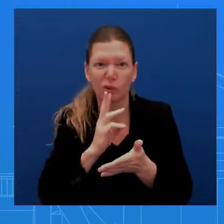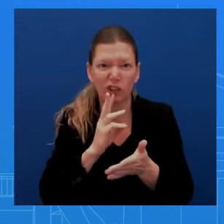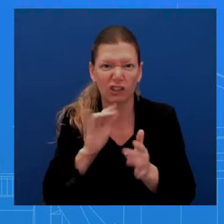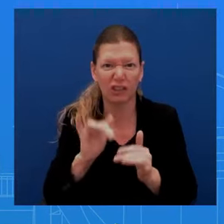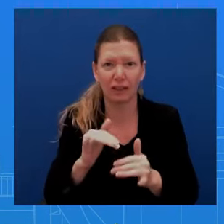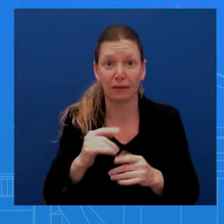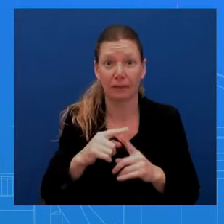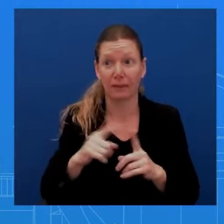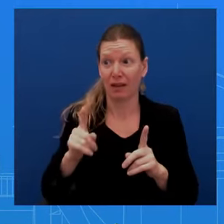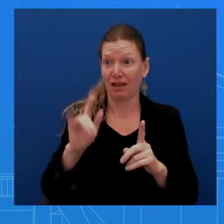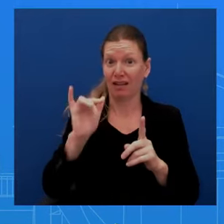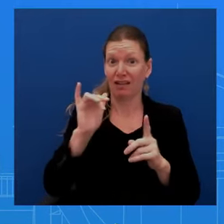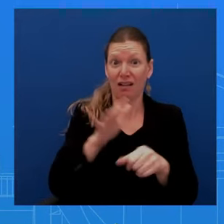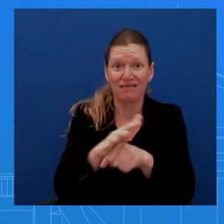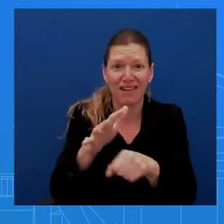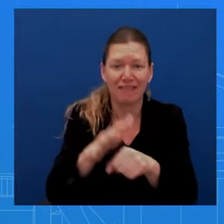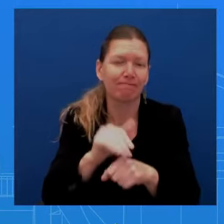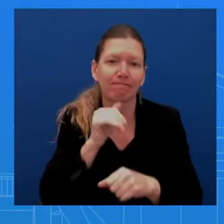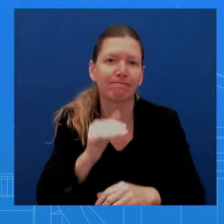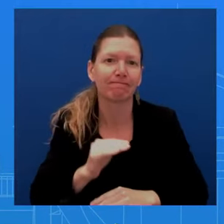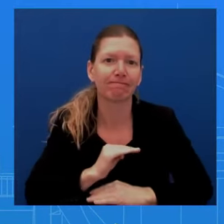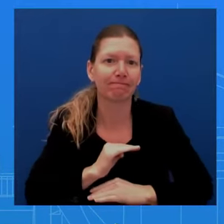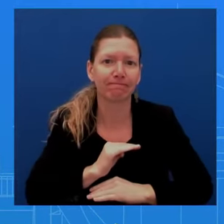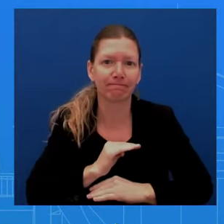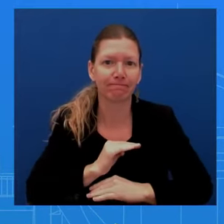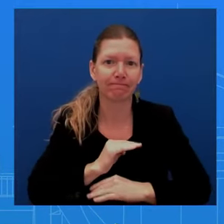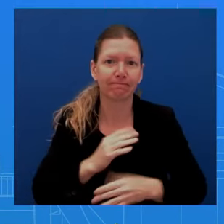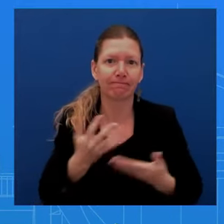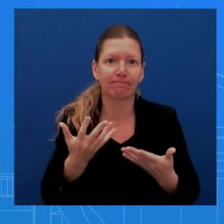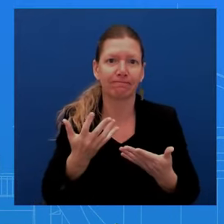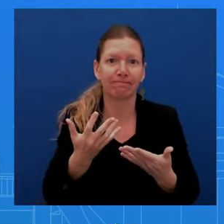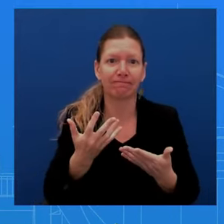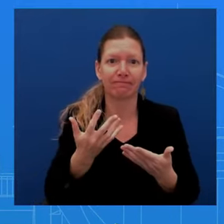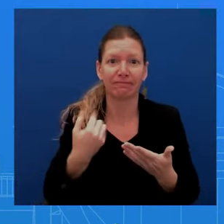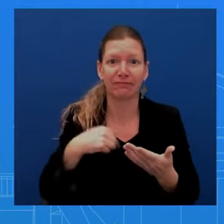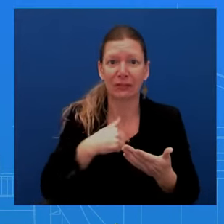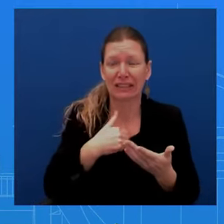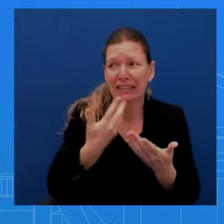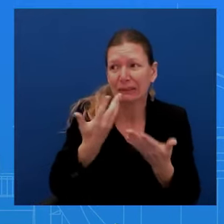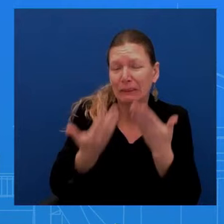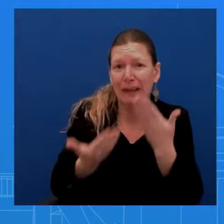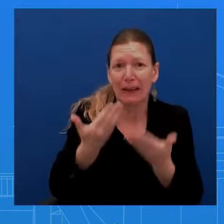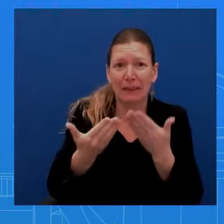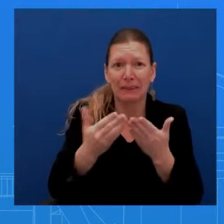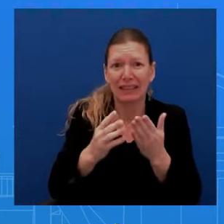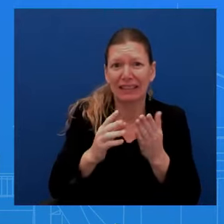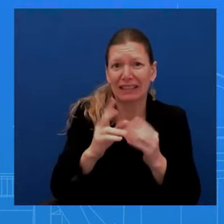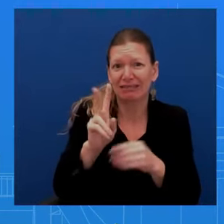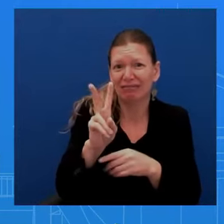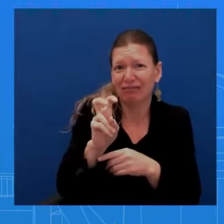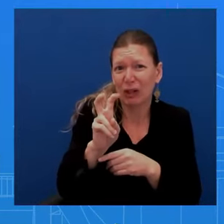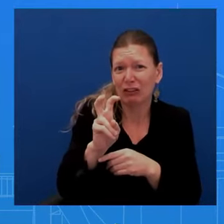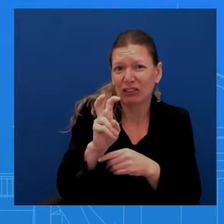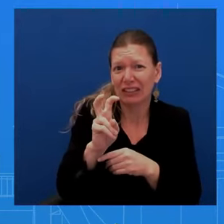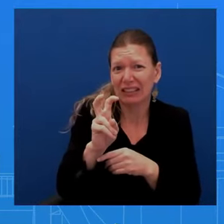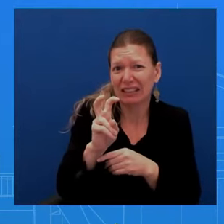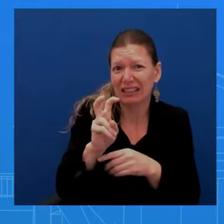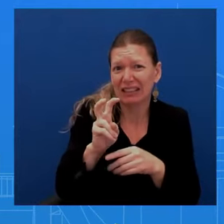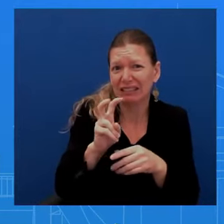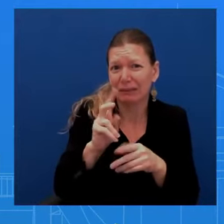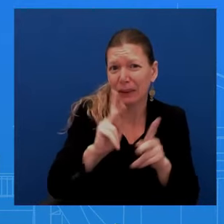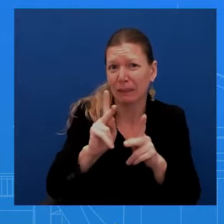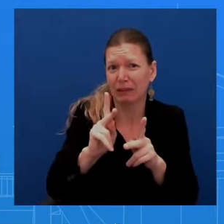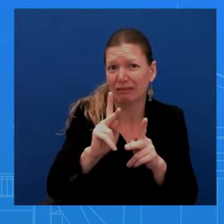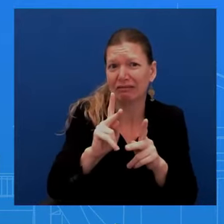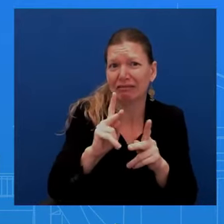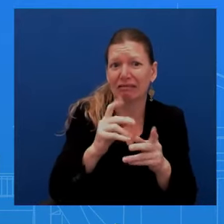day, I think we've been able to reach around 200 and that's dramatically less than what was happening pre-war. Now, again, combat conditions